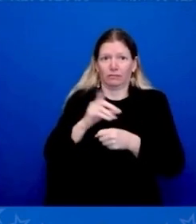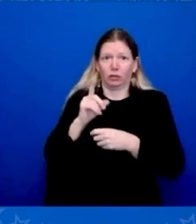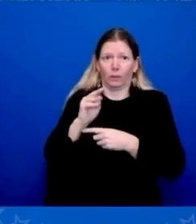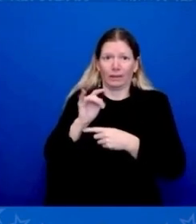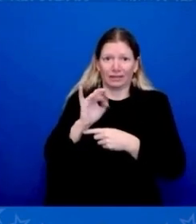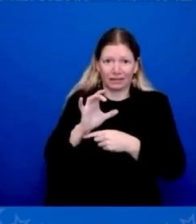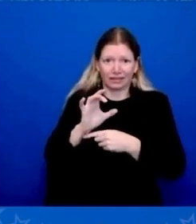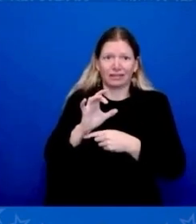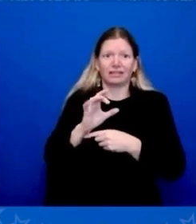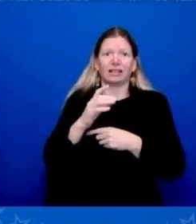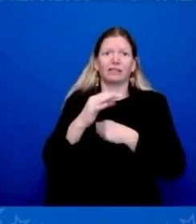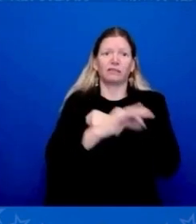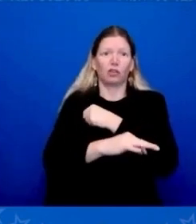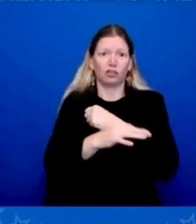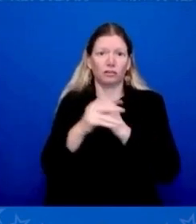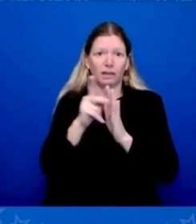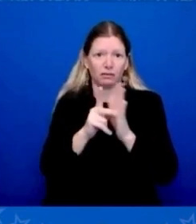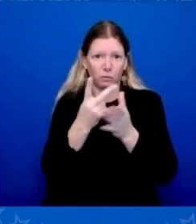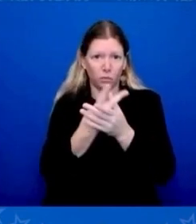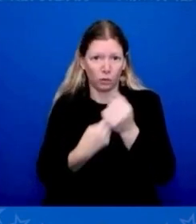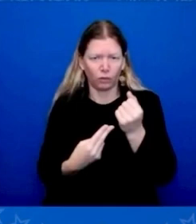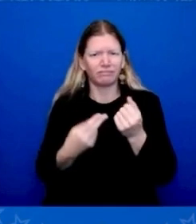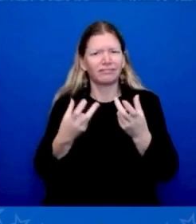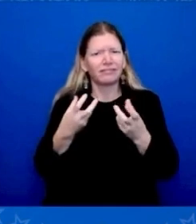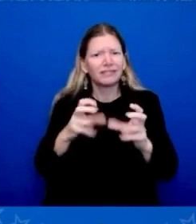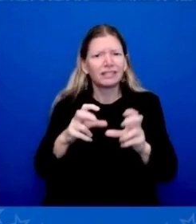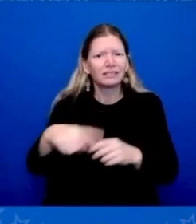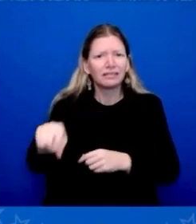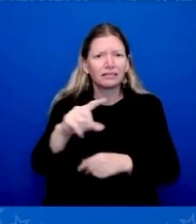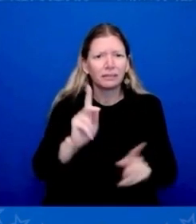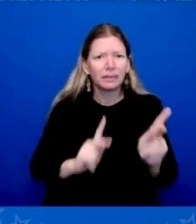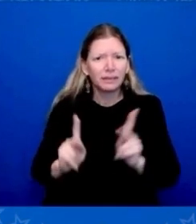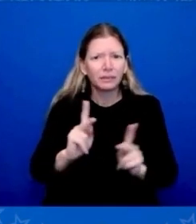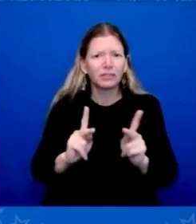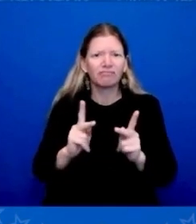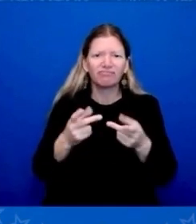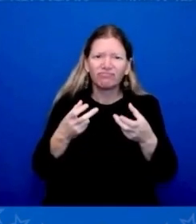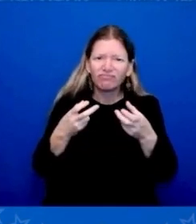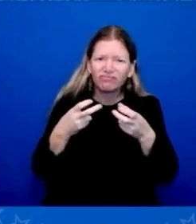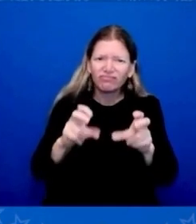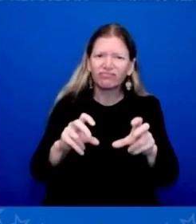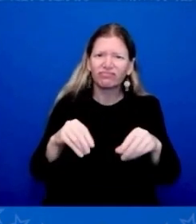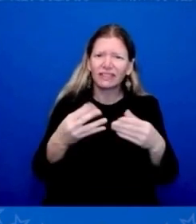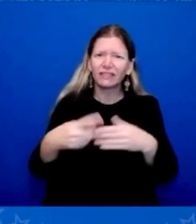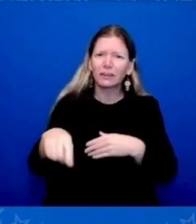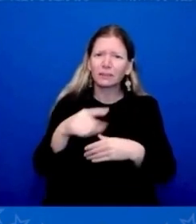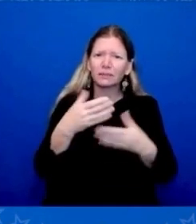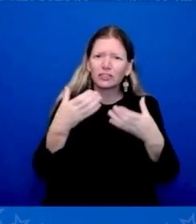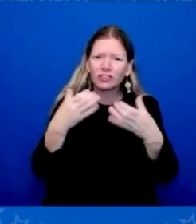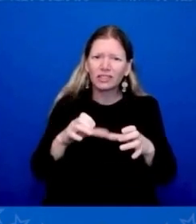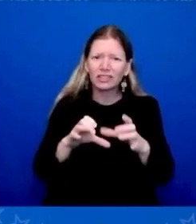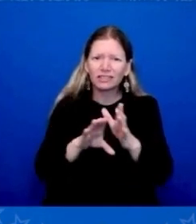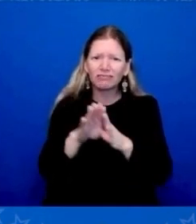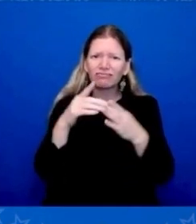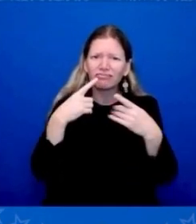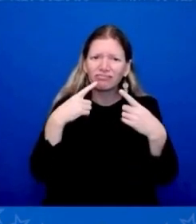— I know it's going to sound trite. If everybody in the world had a job they got up in the morning and wanted to go to and thought they could put three squares on the